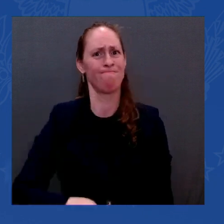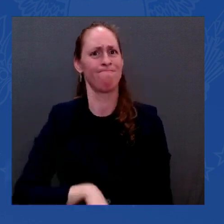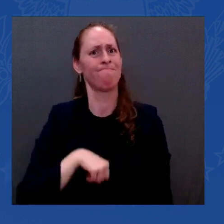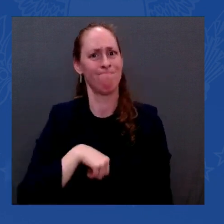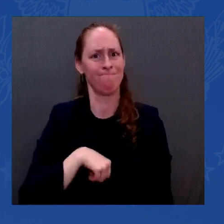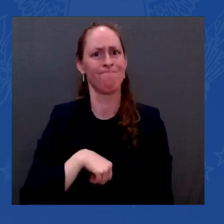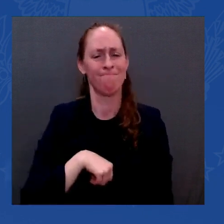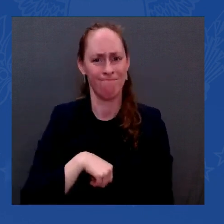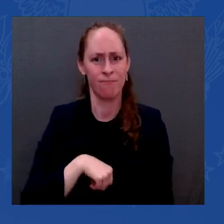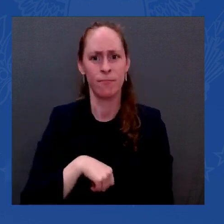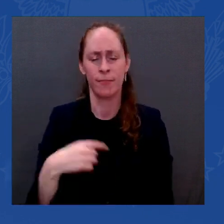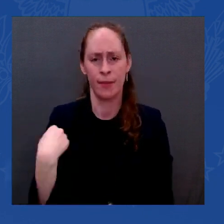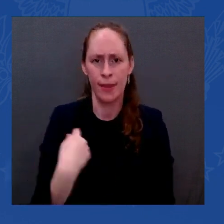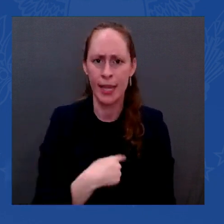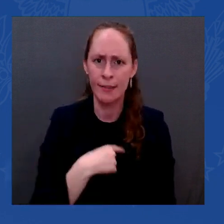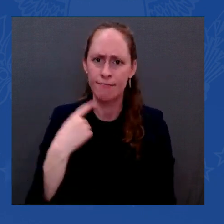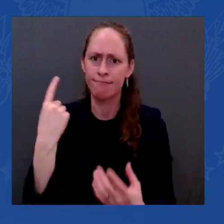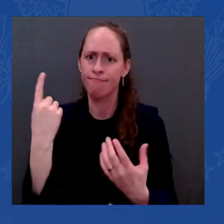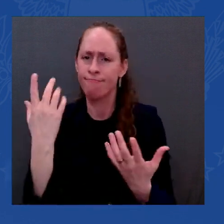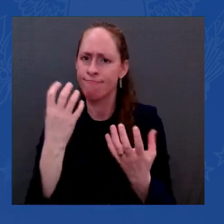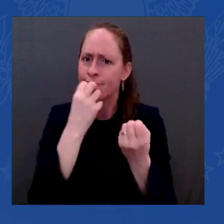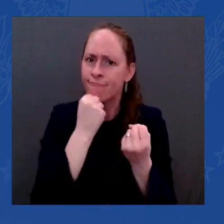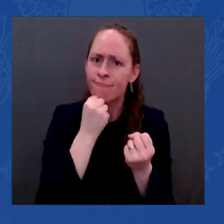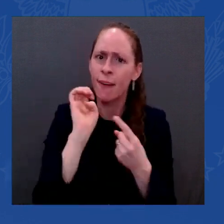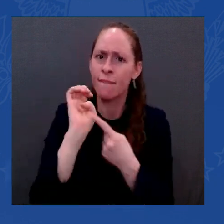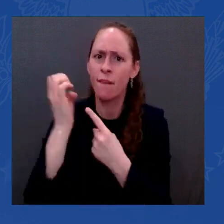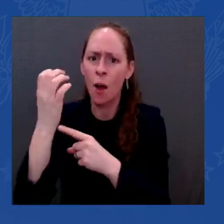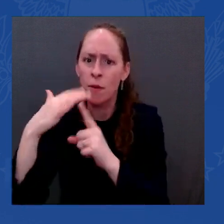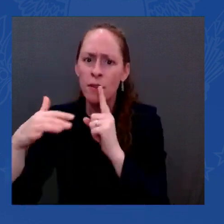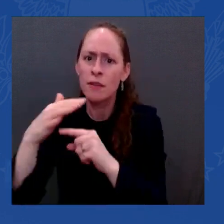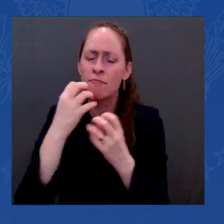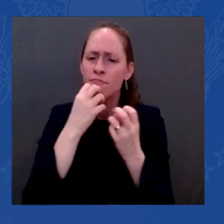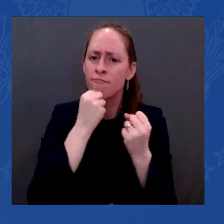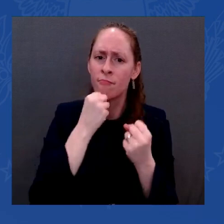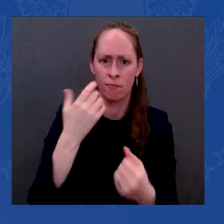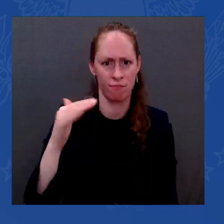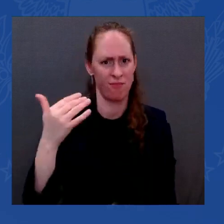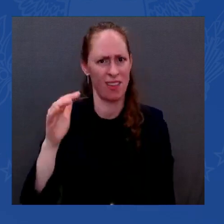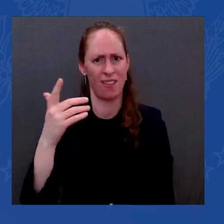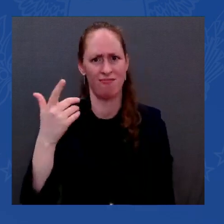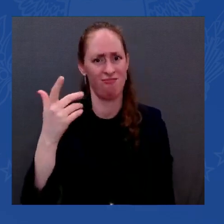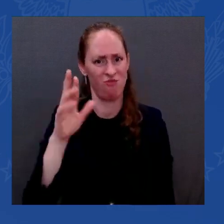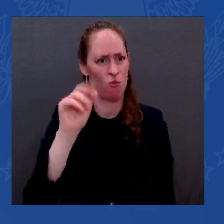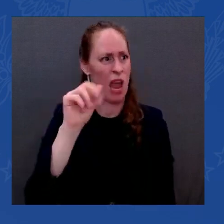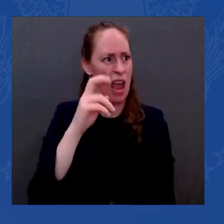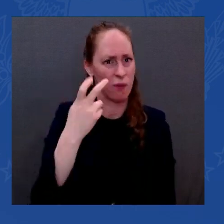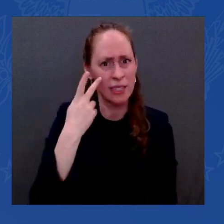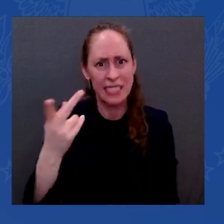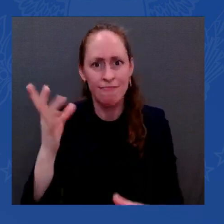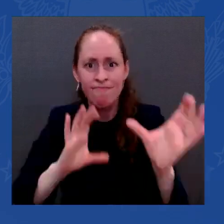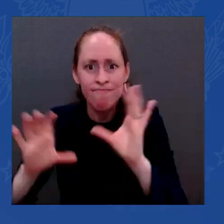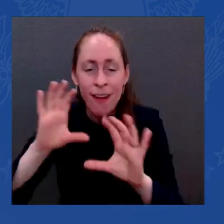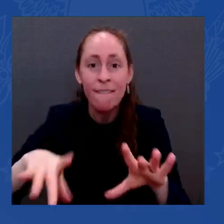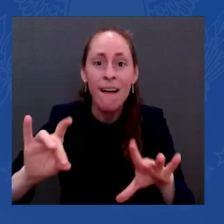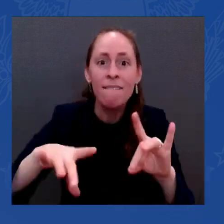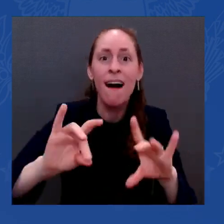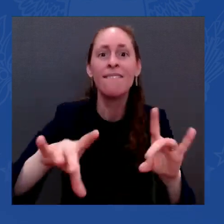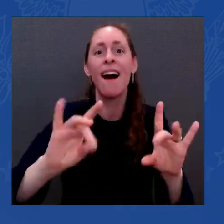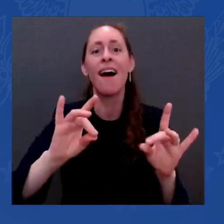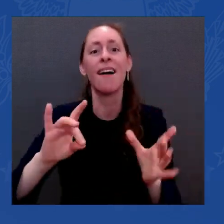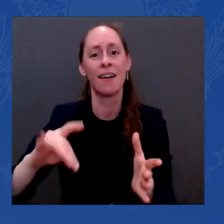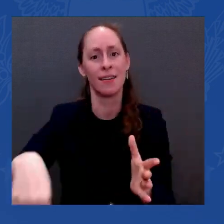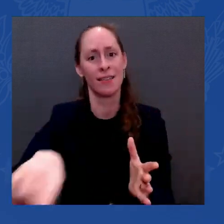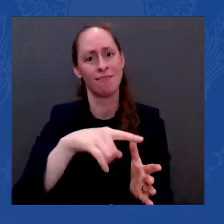world. Mr. Well, I was told by our — my environmental guru here that —